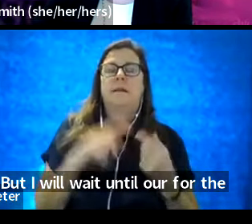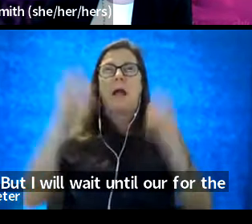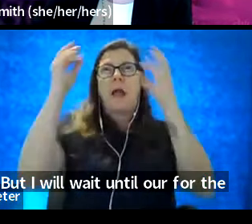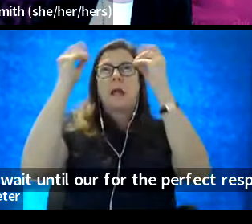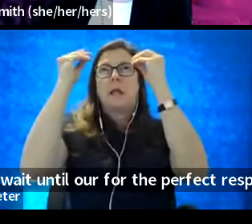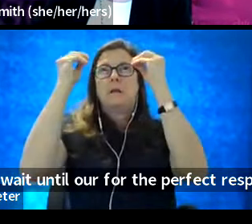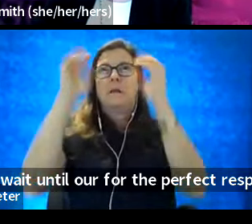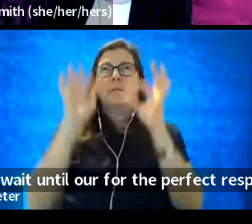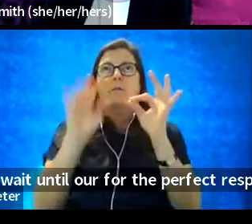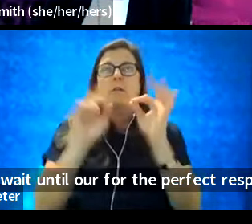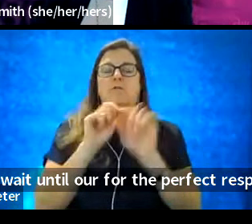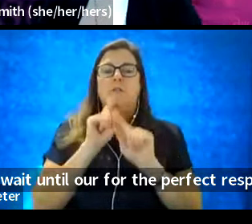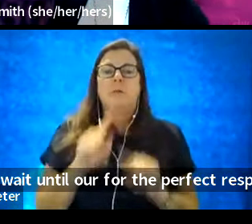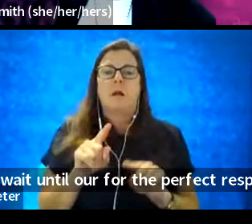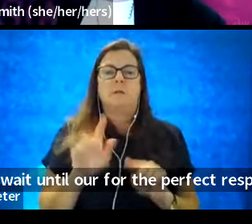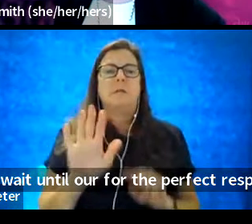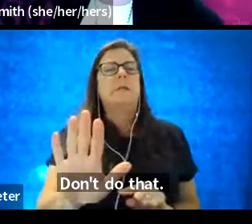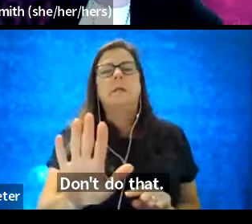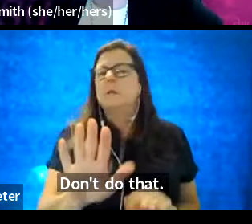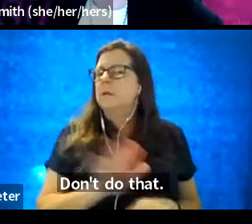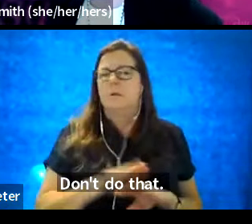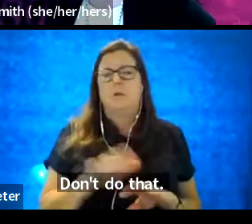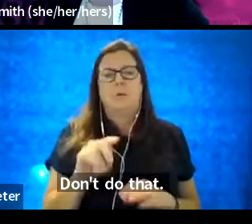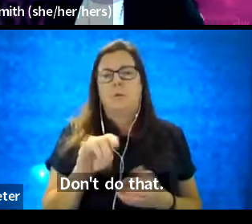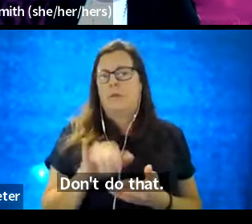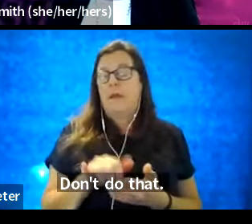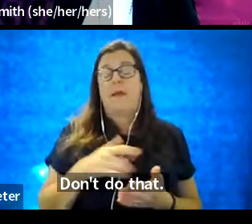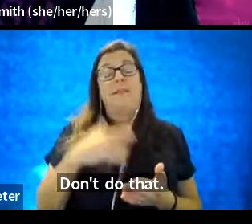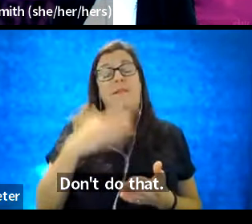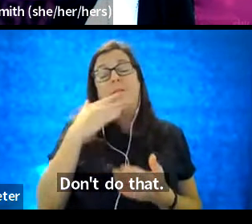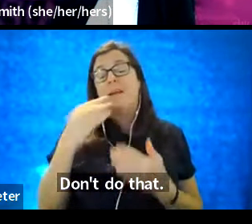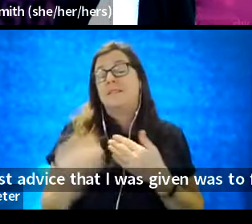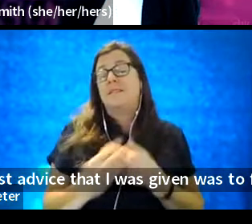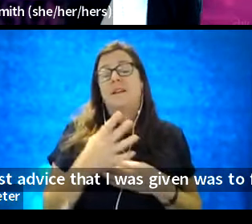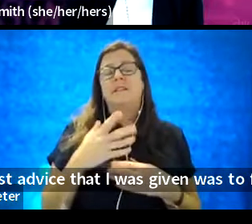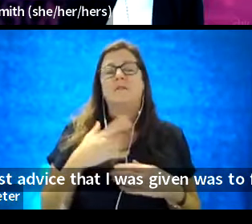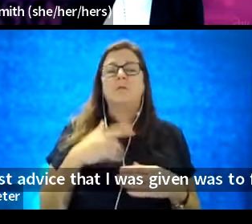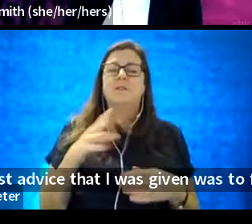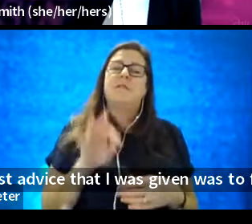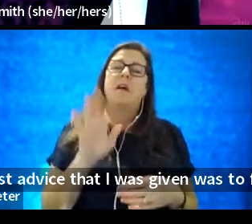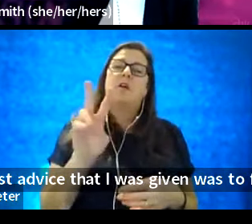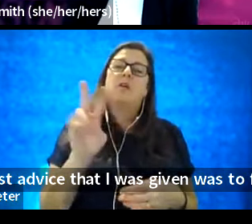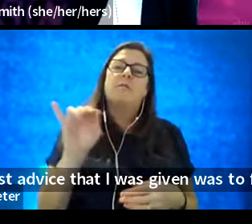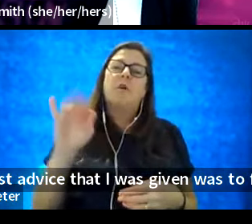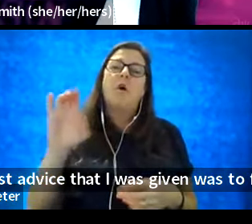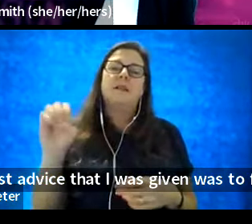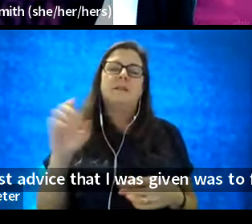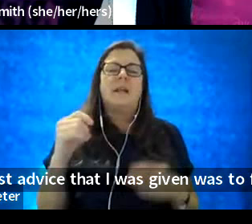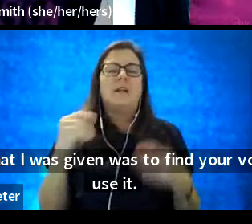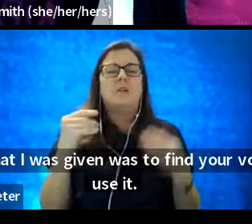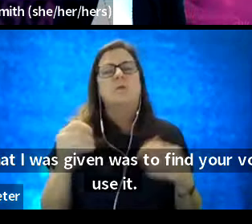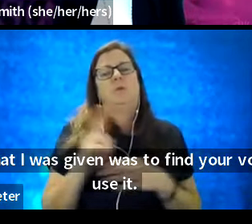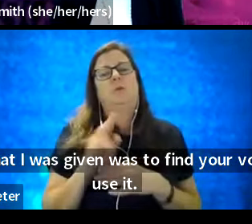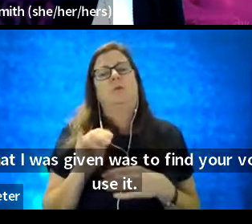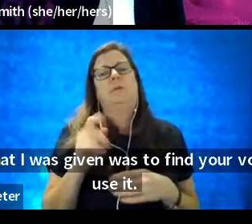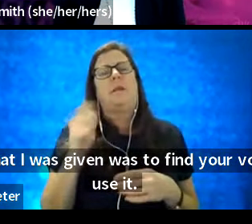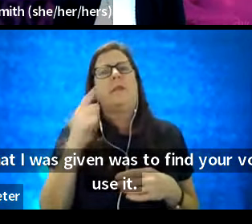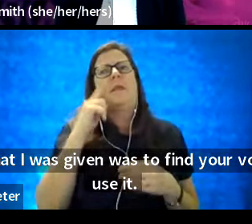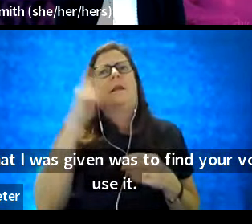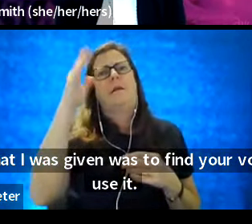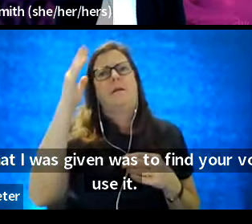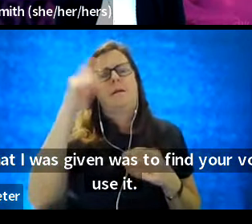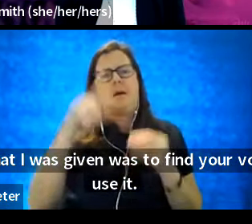Don't do that. The best advice that I was given was to find your voice and to use it. Think about why you were